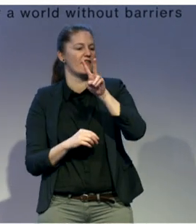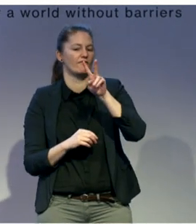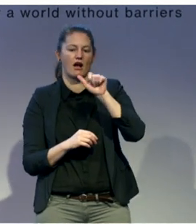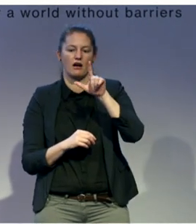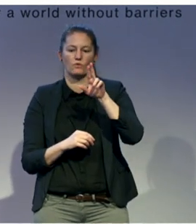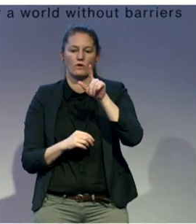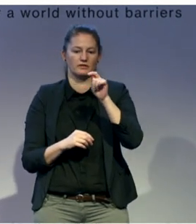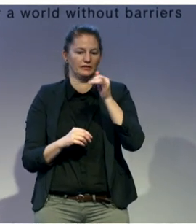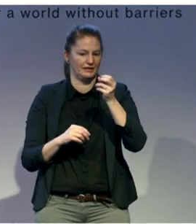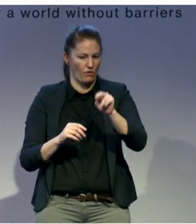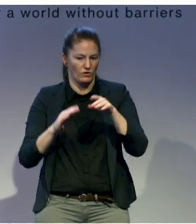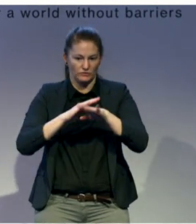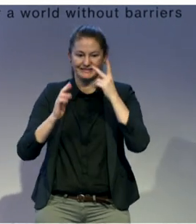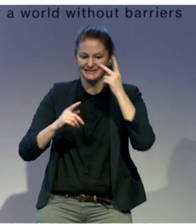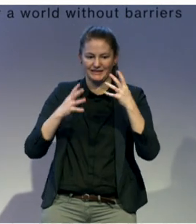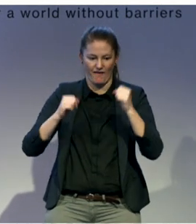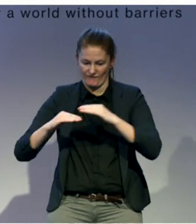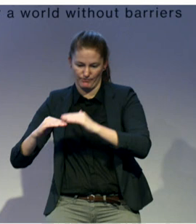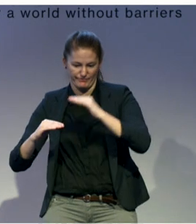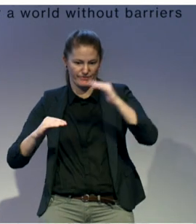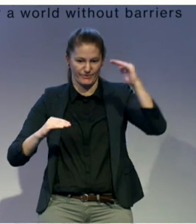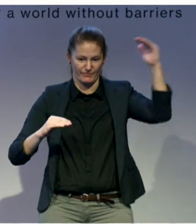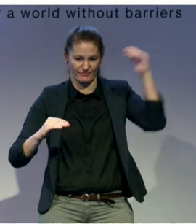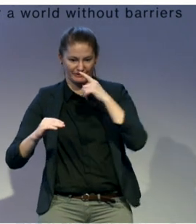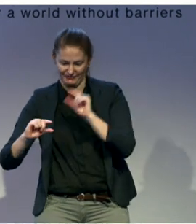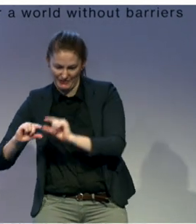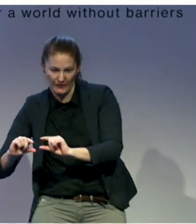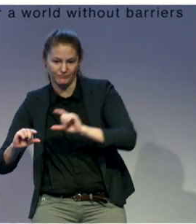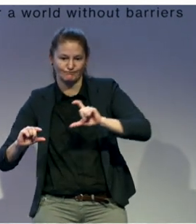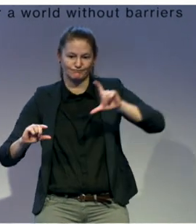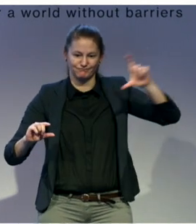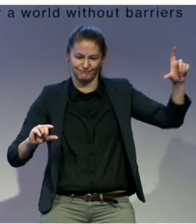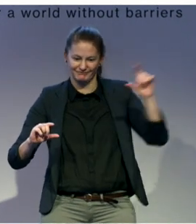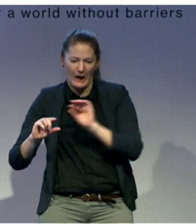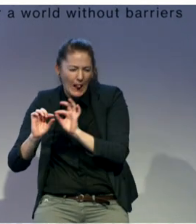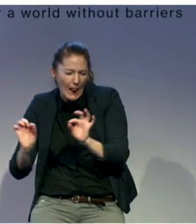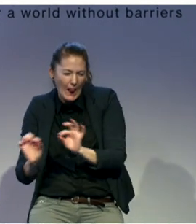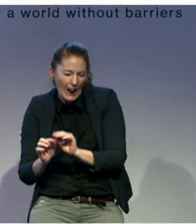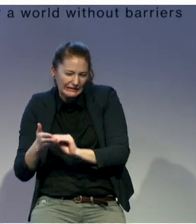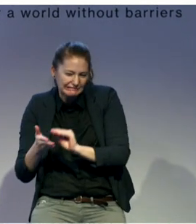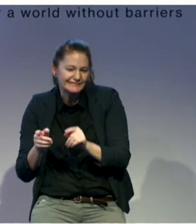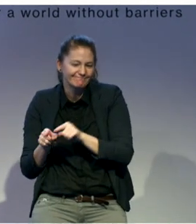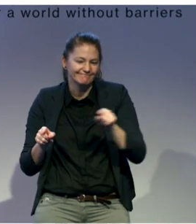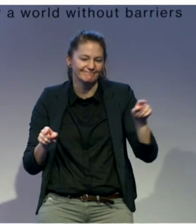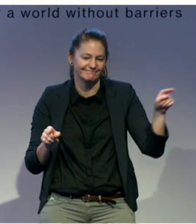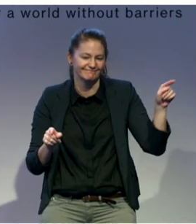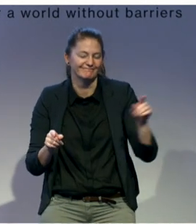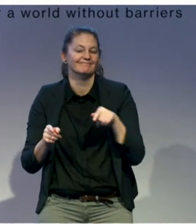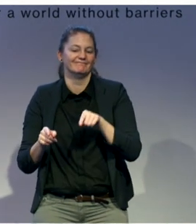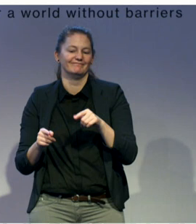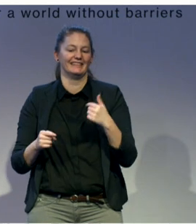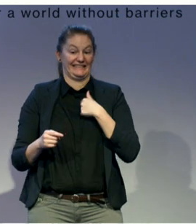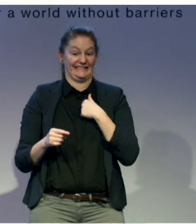It's actually written in French, because obviously the country is where we're working in a francophone. But these